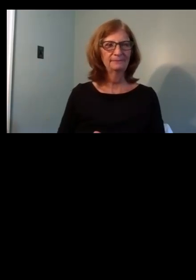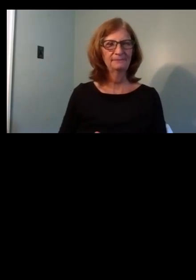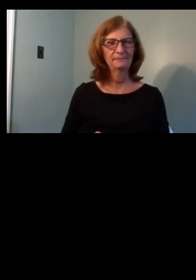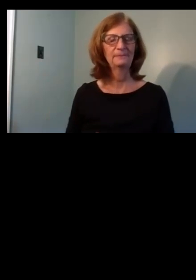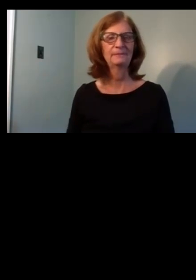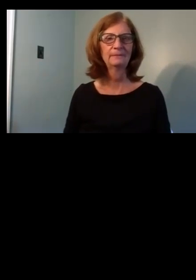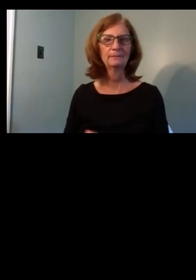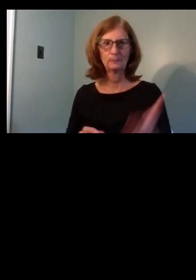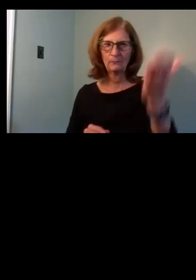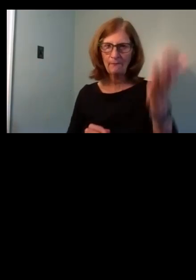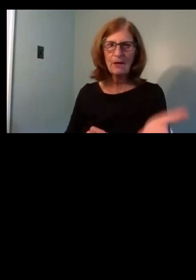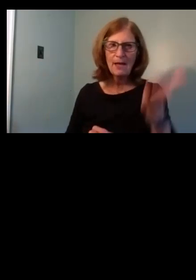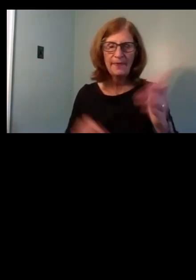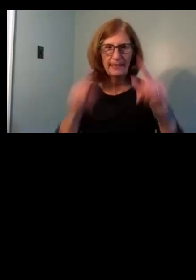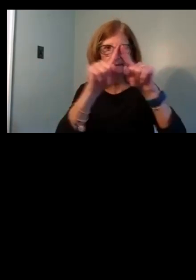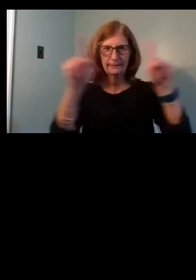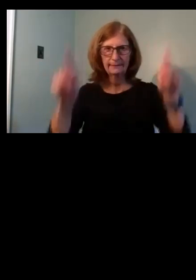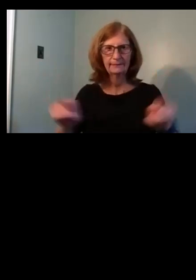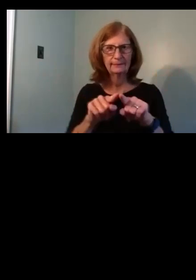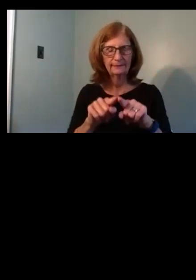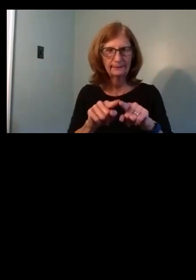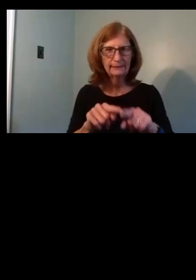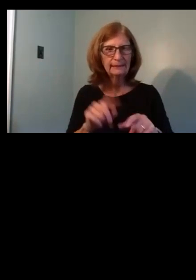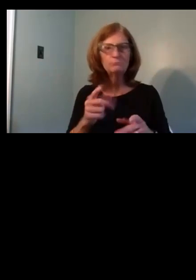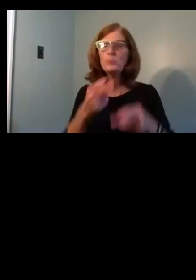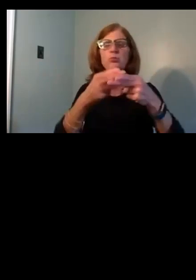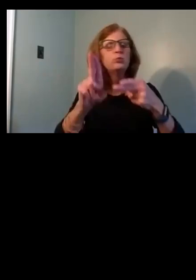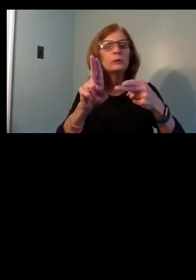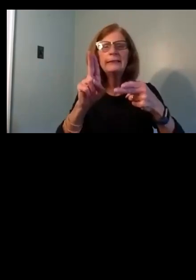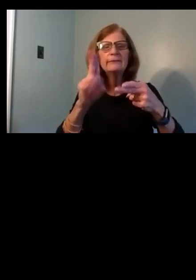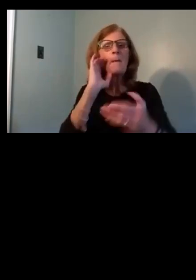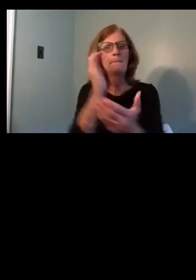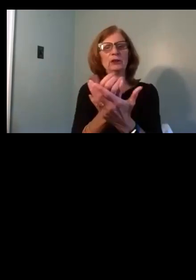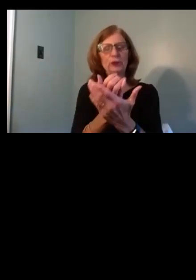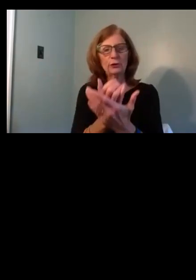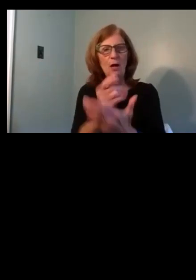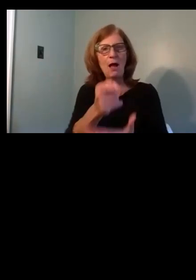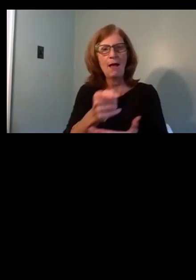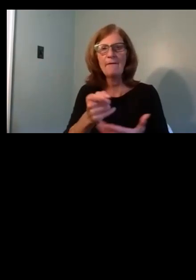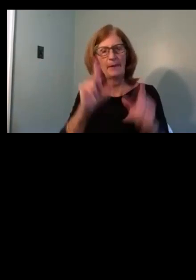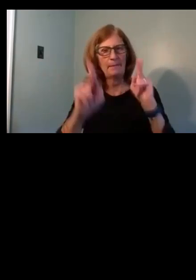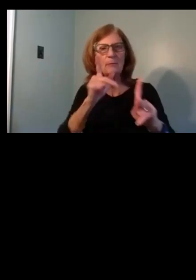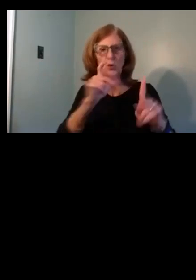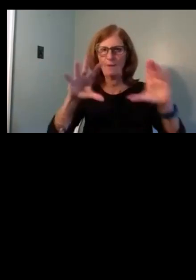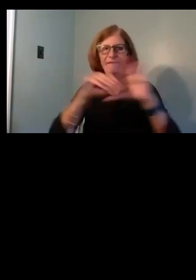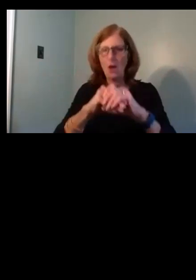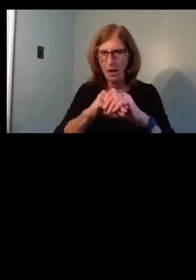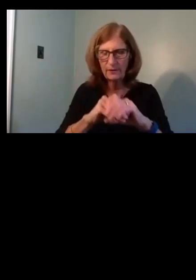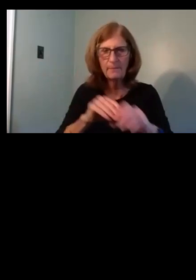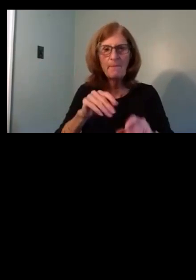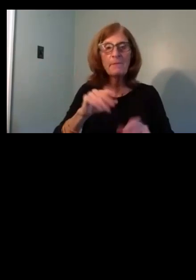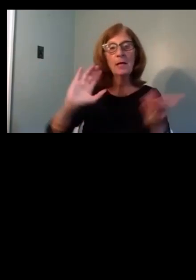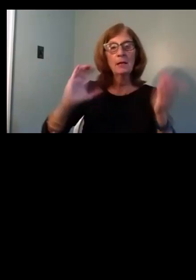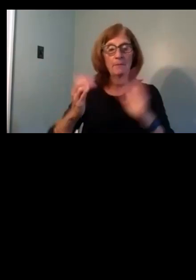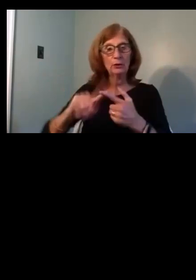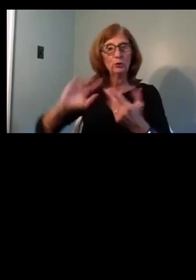This slide, um, is a snapshot of the survey respondents' demographic information. When compared to the city